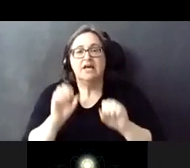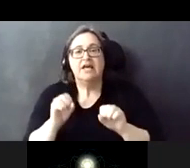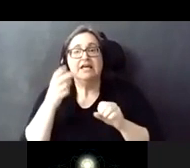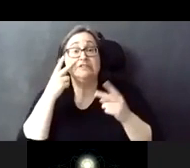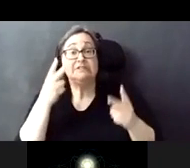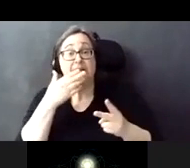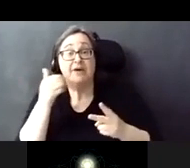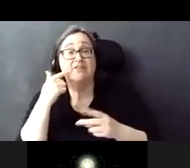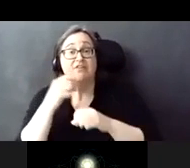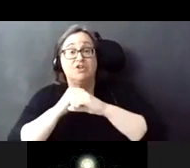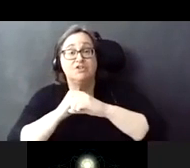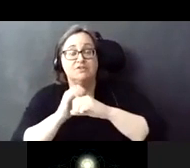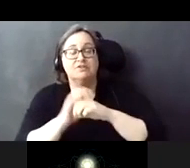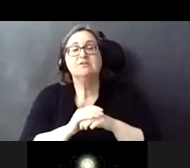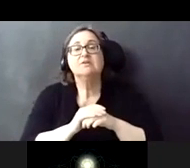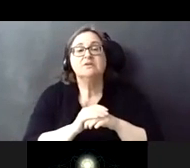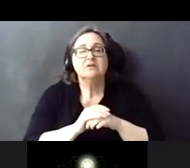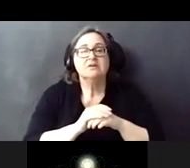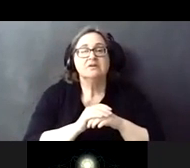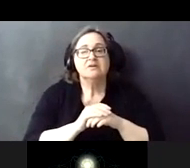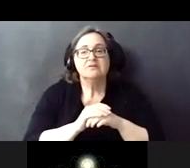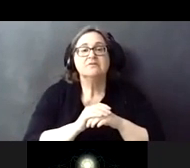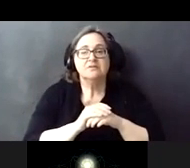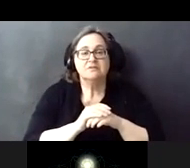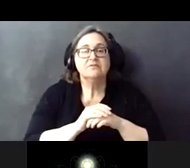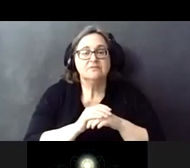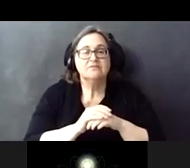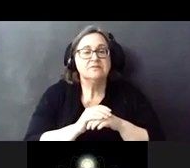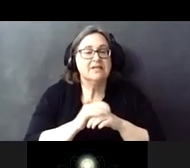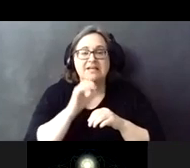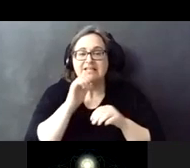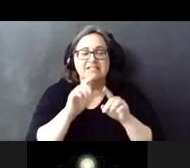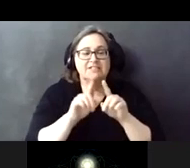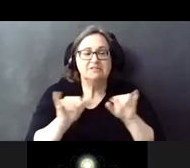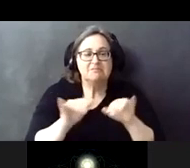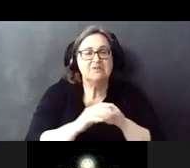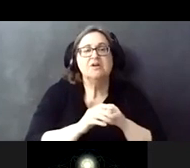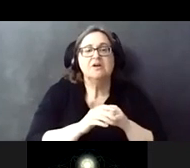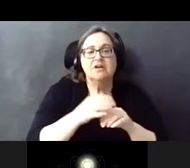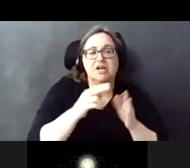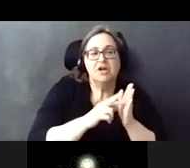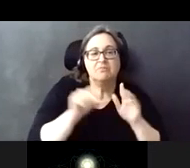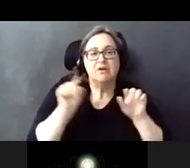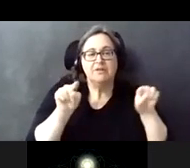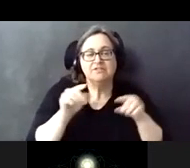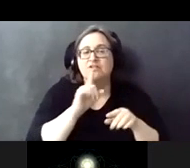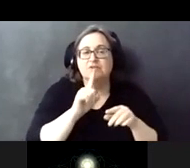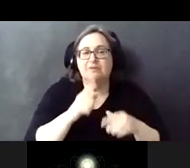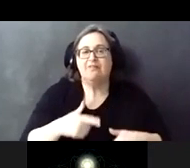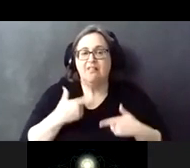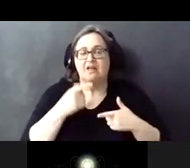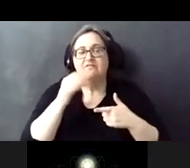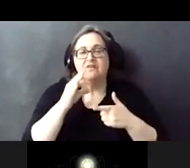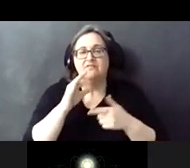The asymmetry of the station design has a playful composition to support the life of the neighborhood and its dynamic